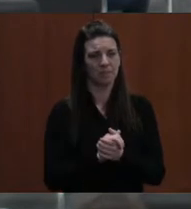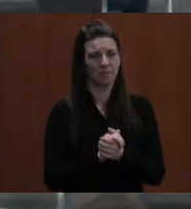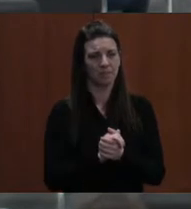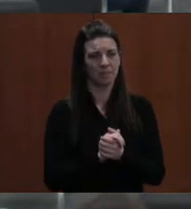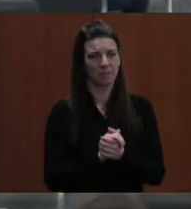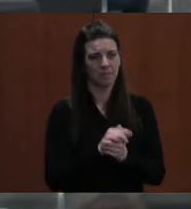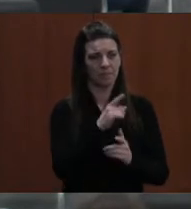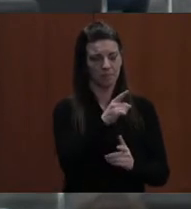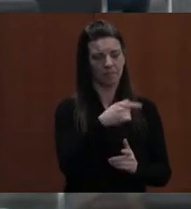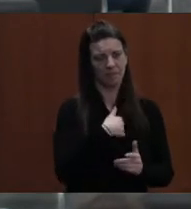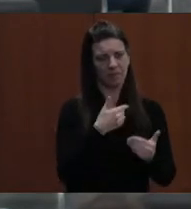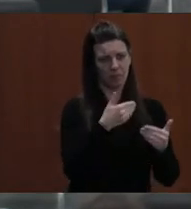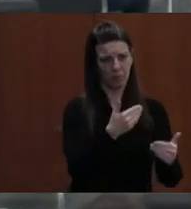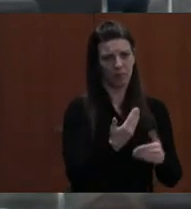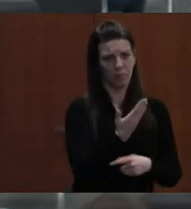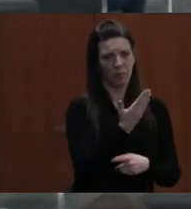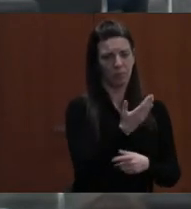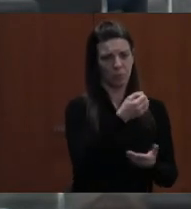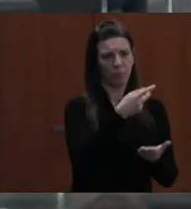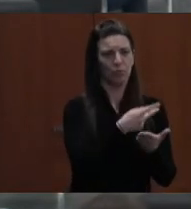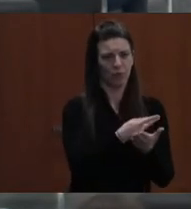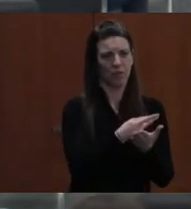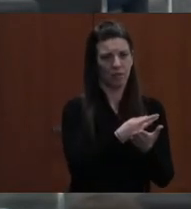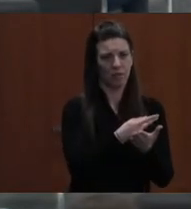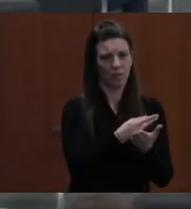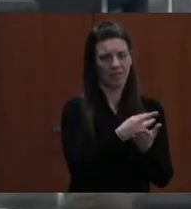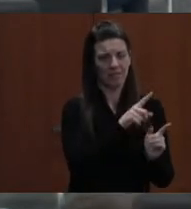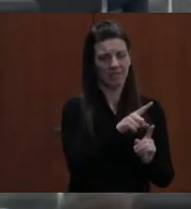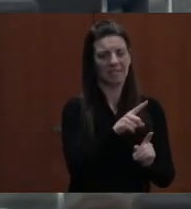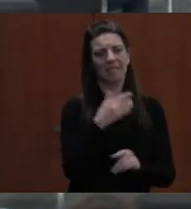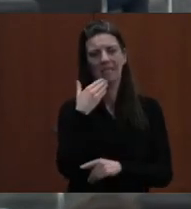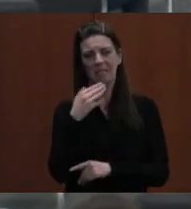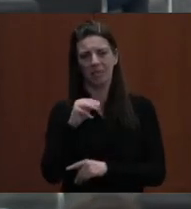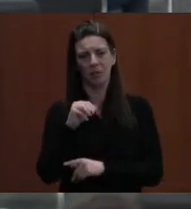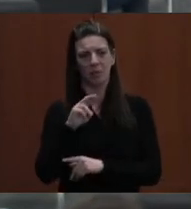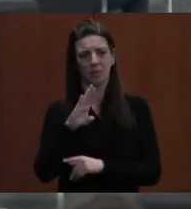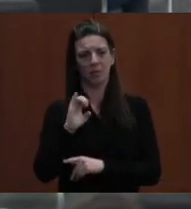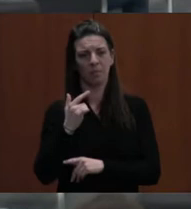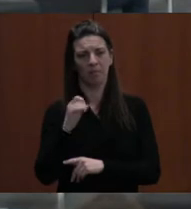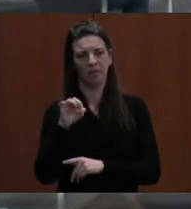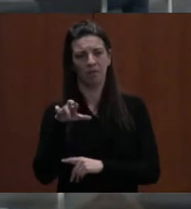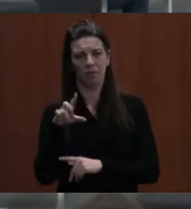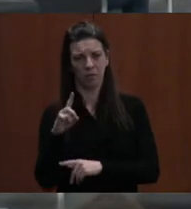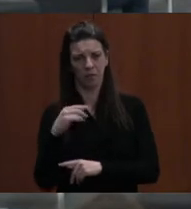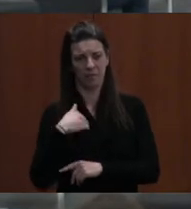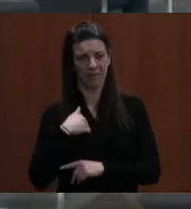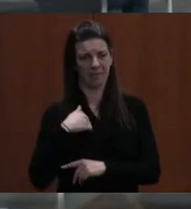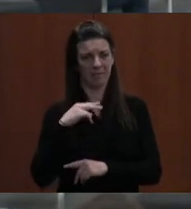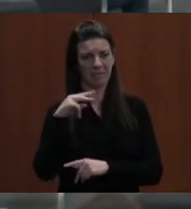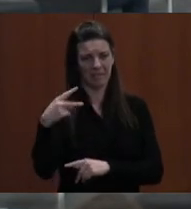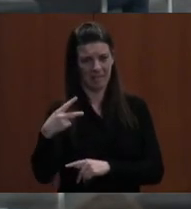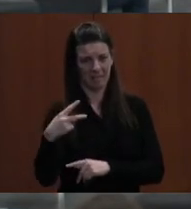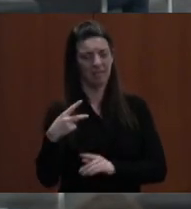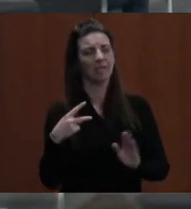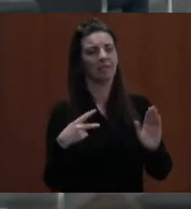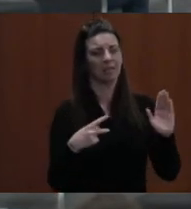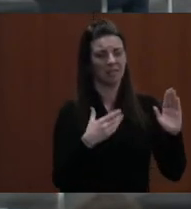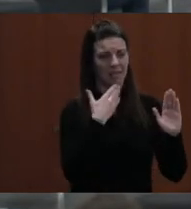Move for approval of the agenda. Thank you, Mr. Bickford. Is there a second? Second. Thank you, Mr. Stauffer.